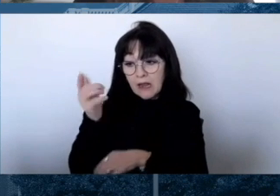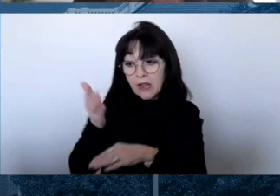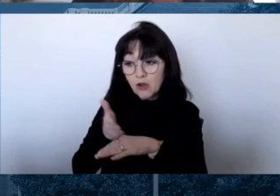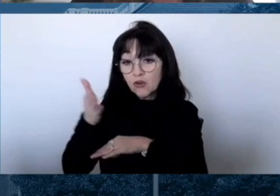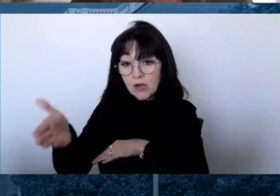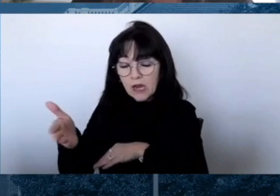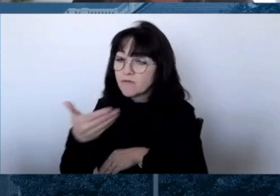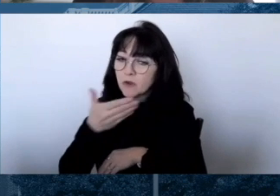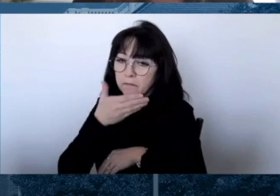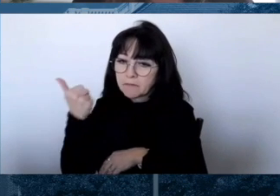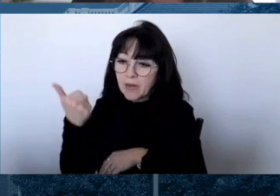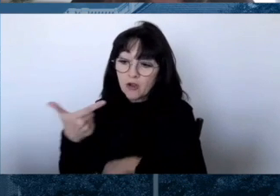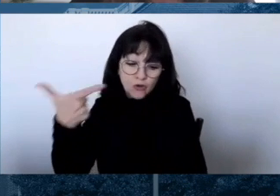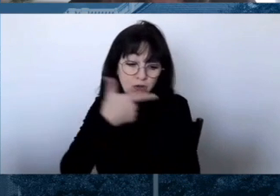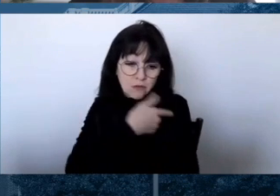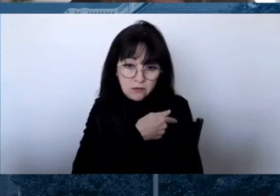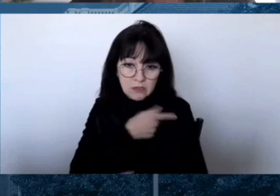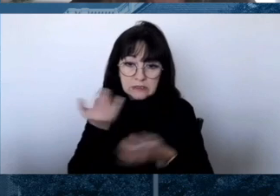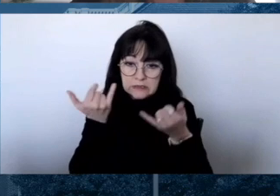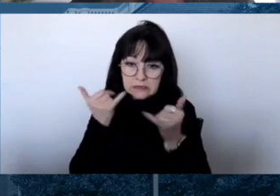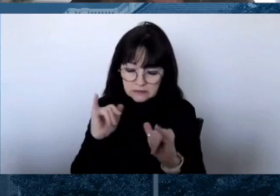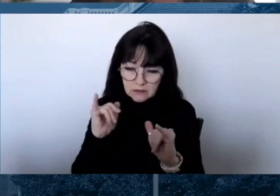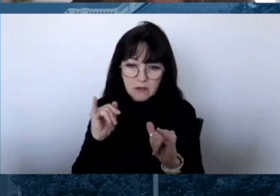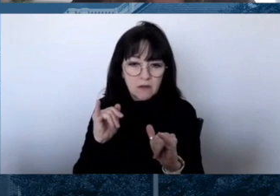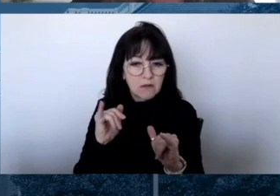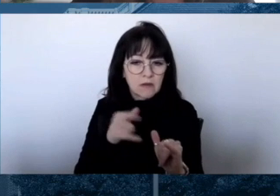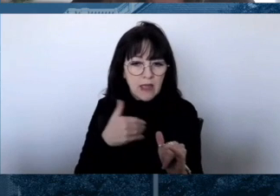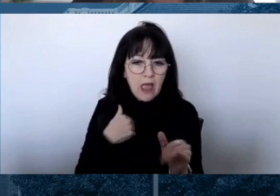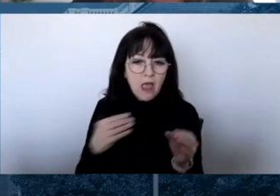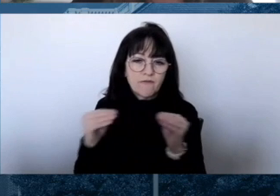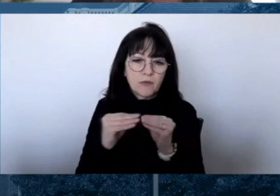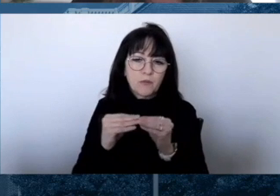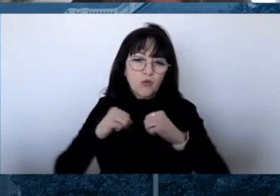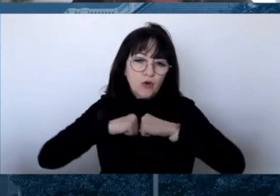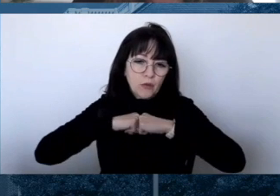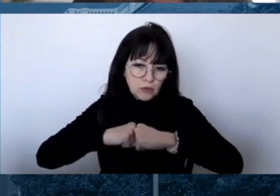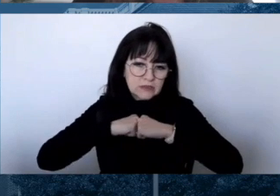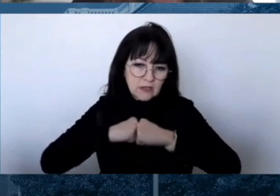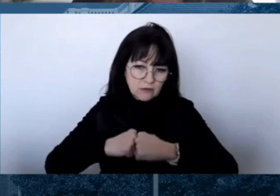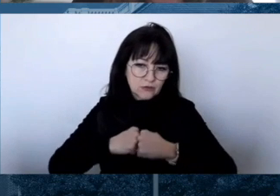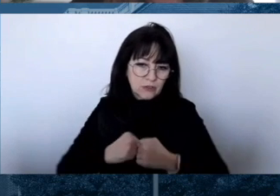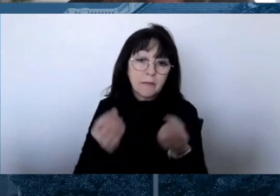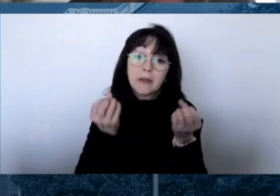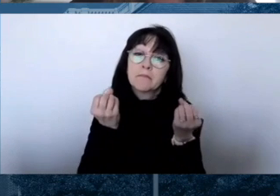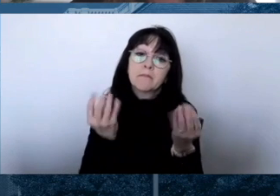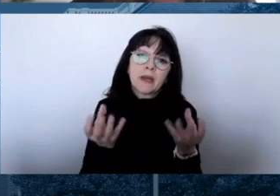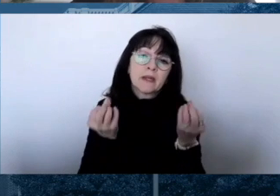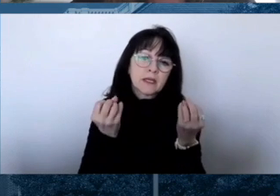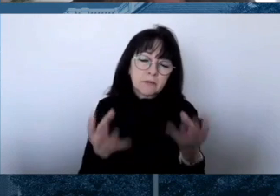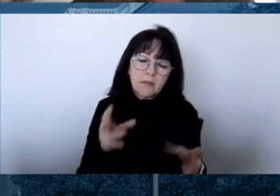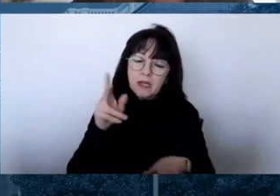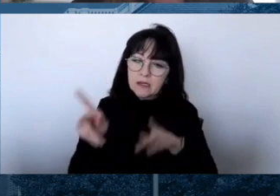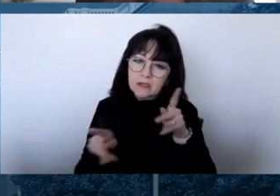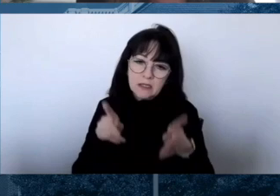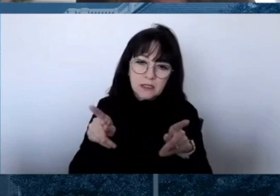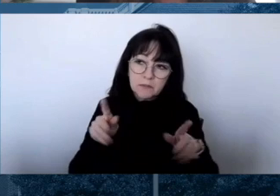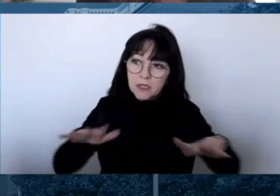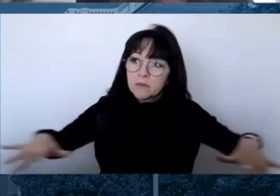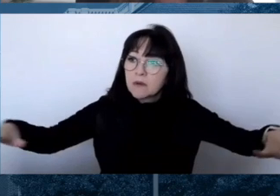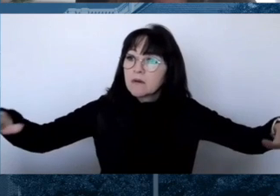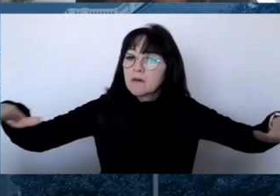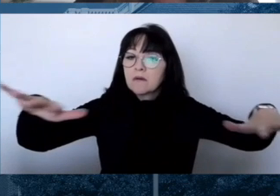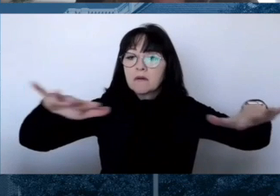added protection. But the myth or the misinformation that's been promoted is that the CDC